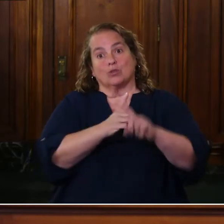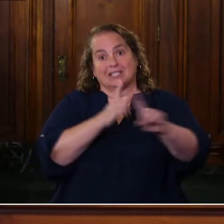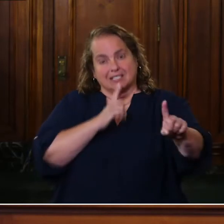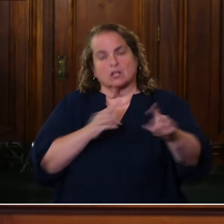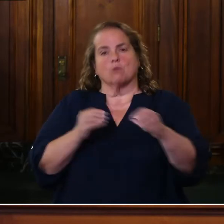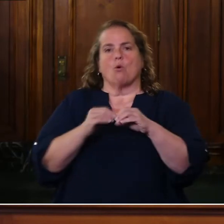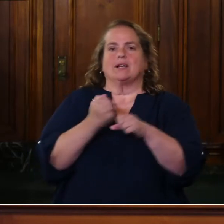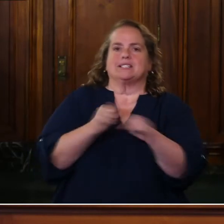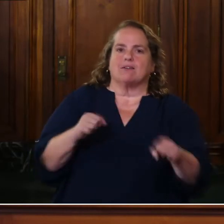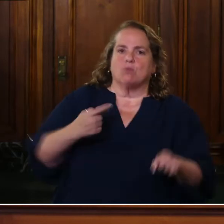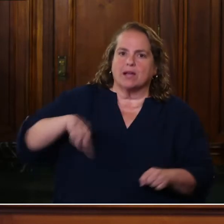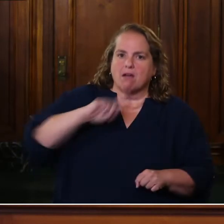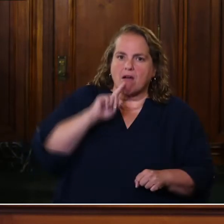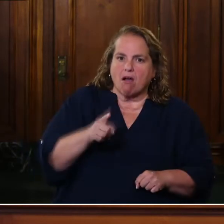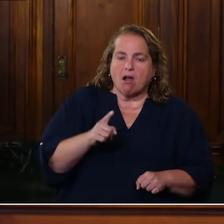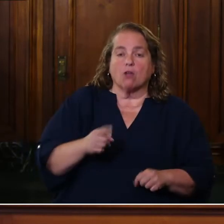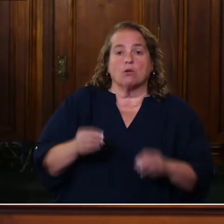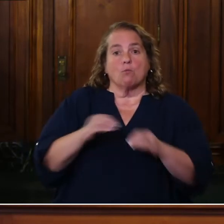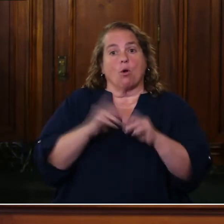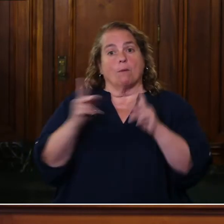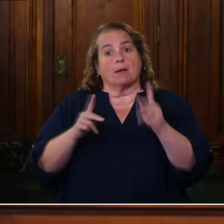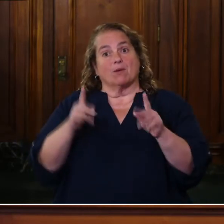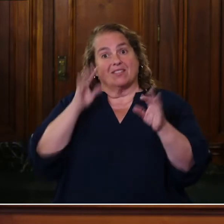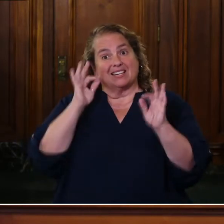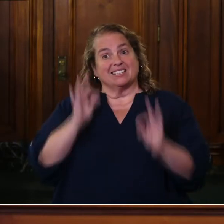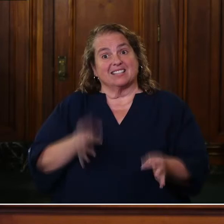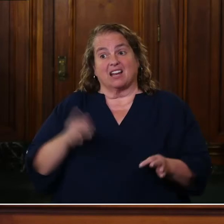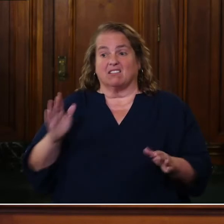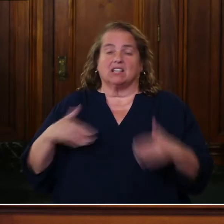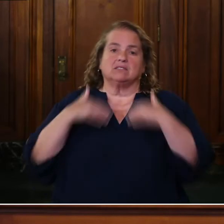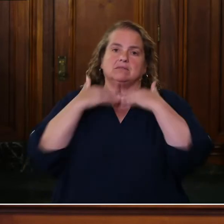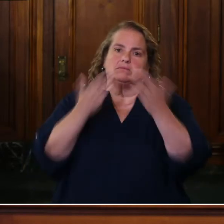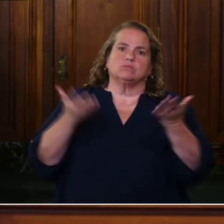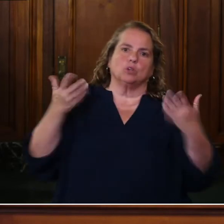Uh, the more people that have decided that they're over it, um,